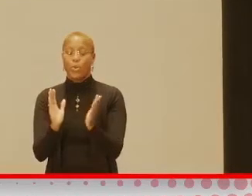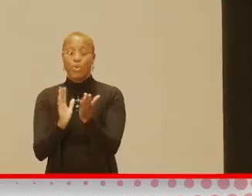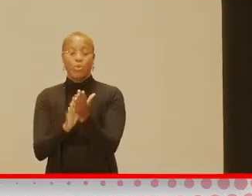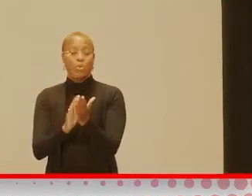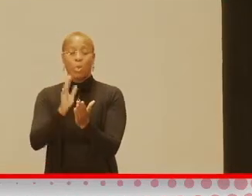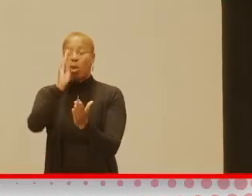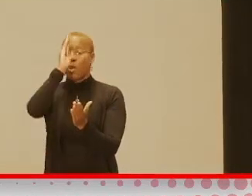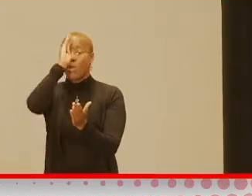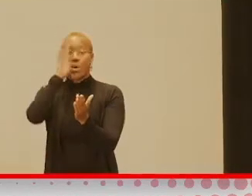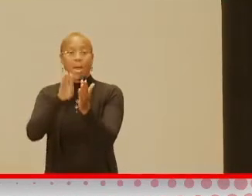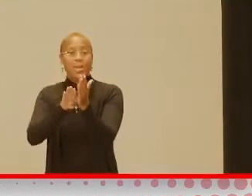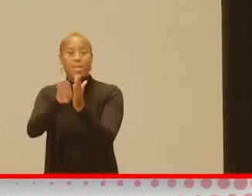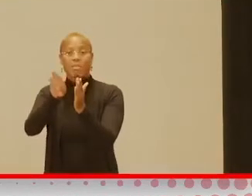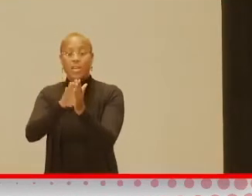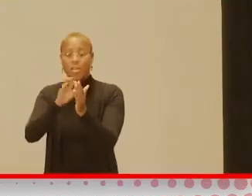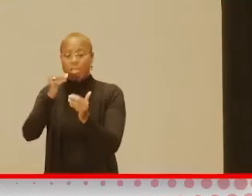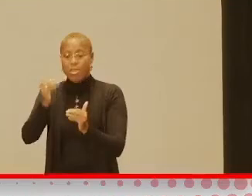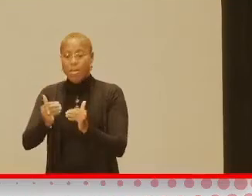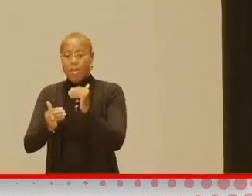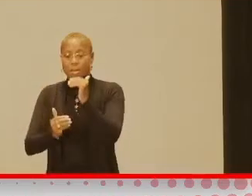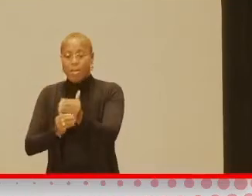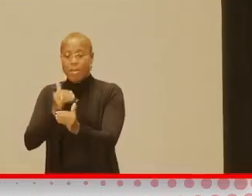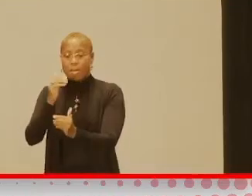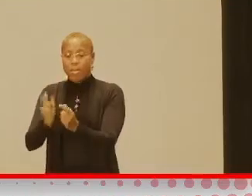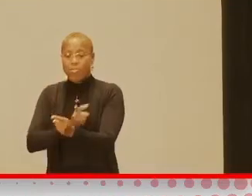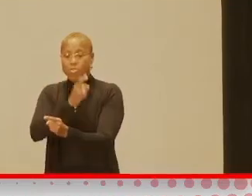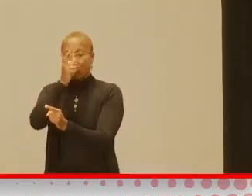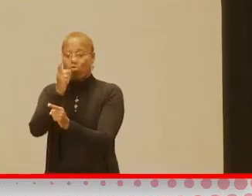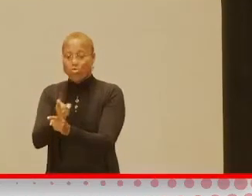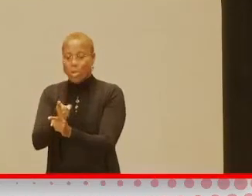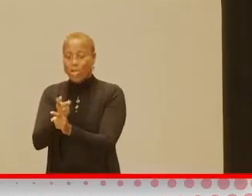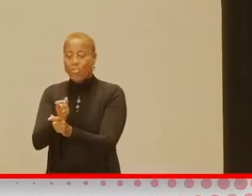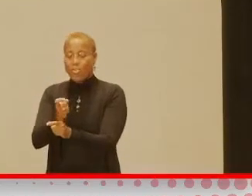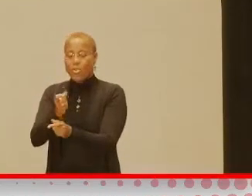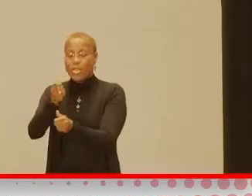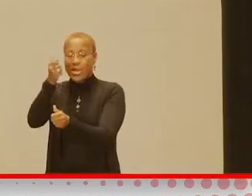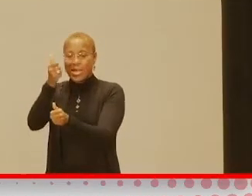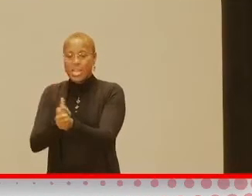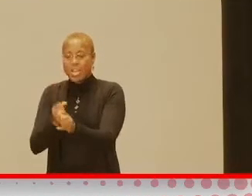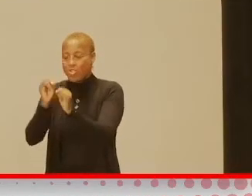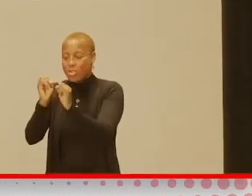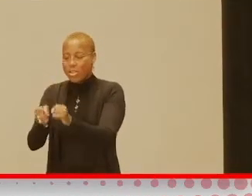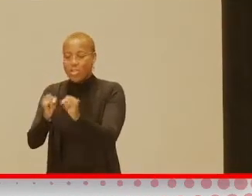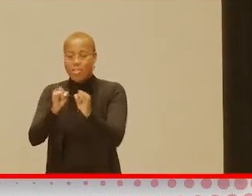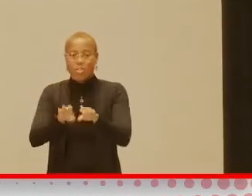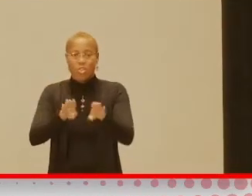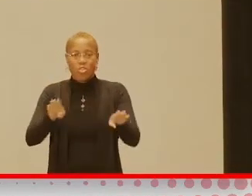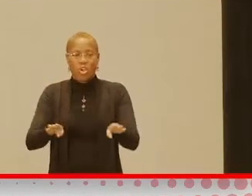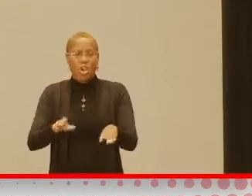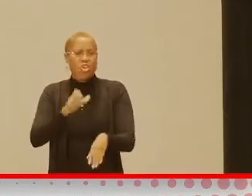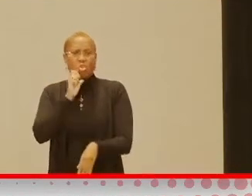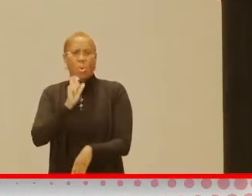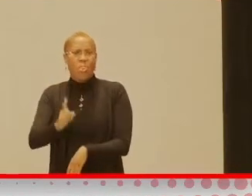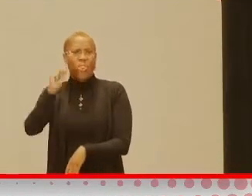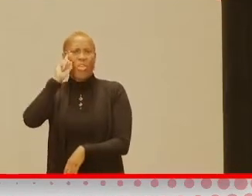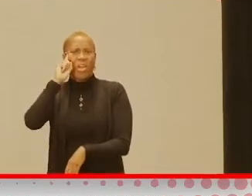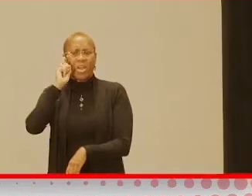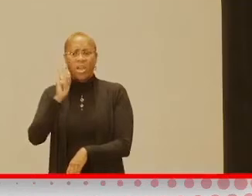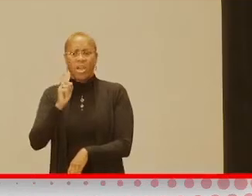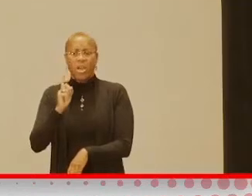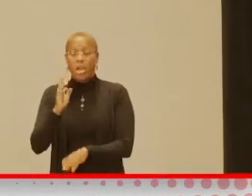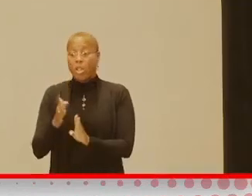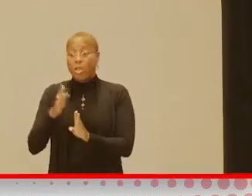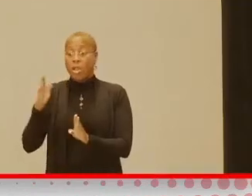develop at the pace which is right for each individual child. So, don't think just because, you know, the